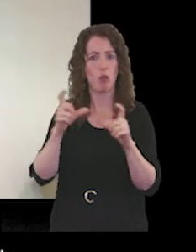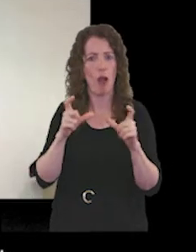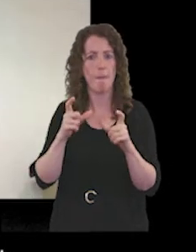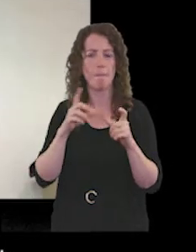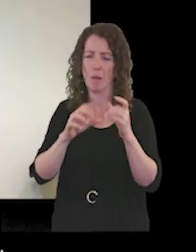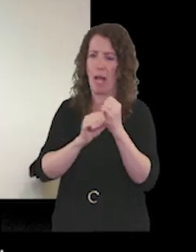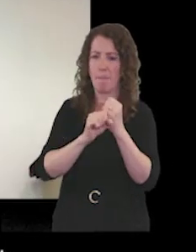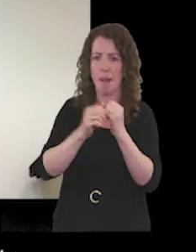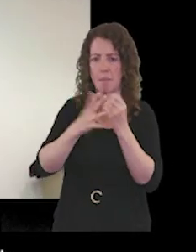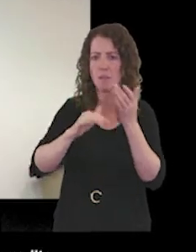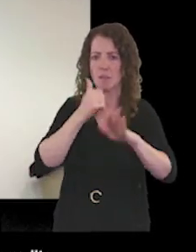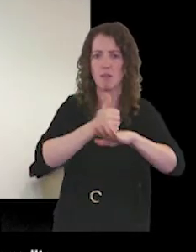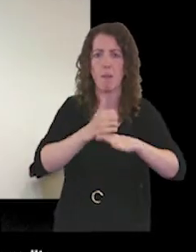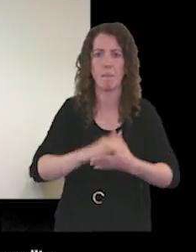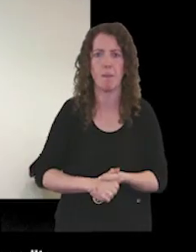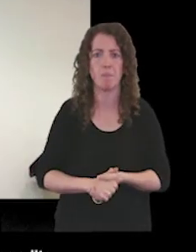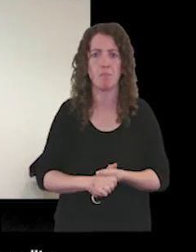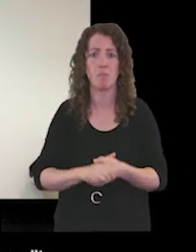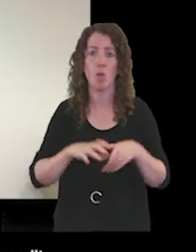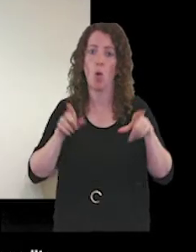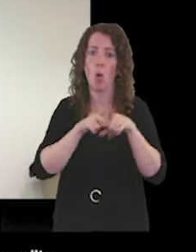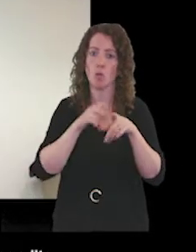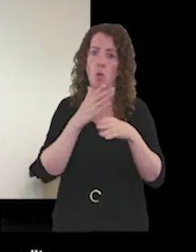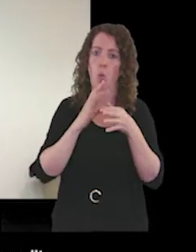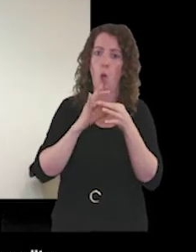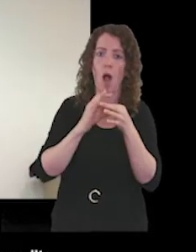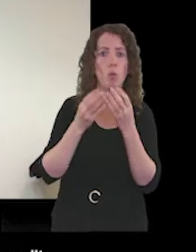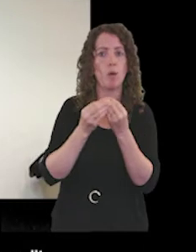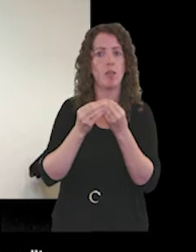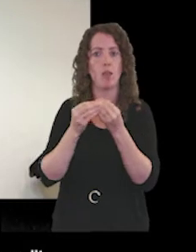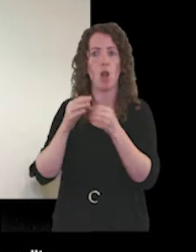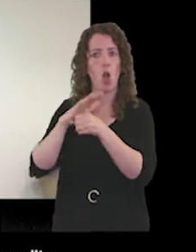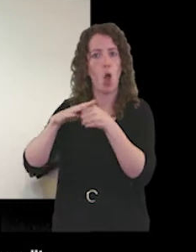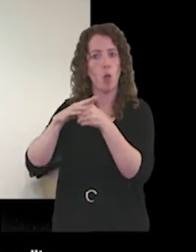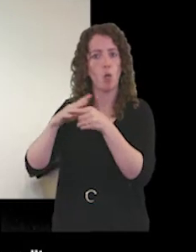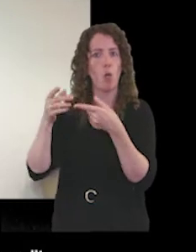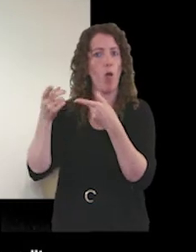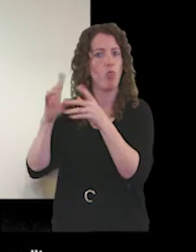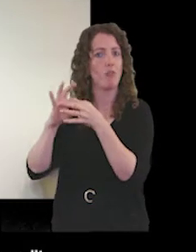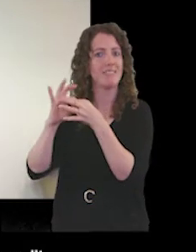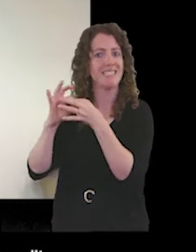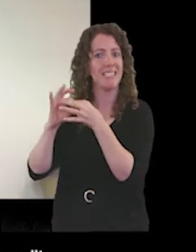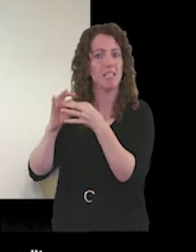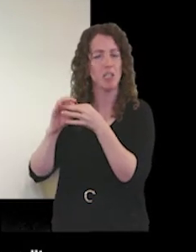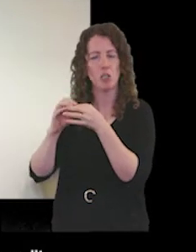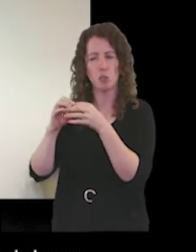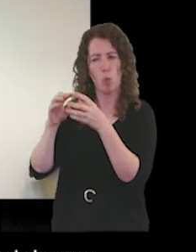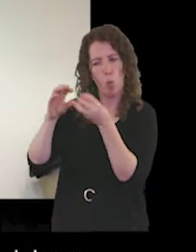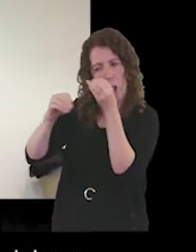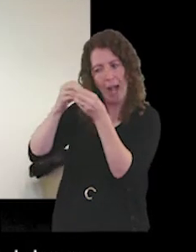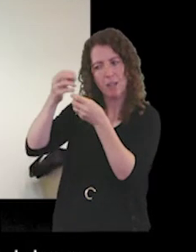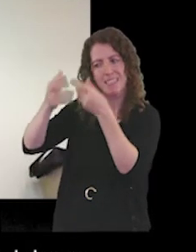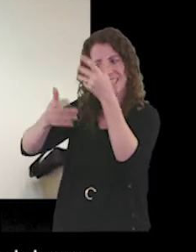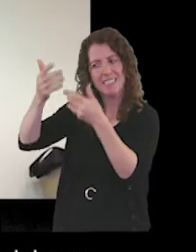with local authority colleagues in tracking some of the equality and demographic data on poor take-up which has been able to help